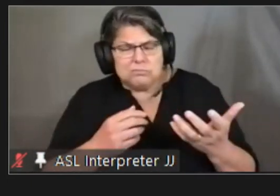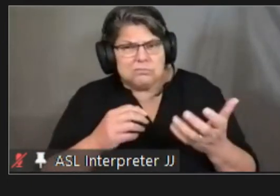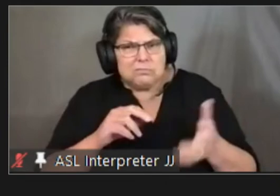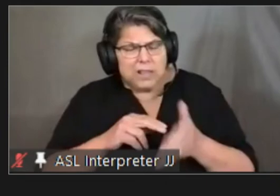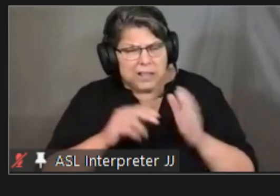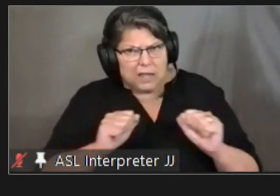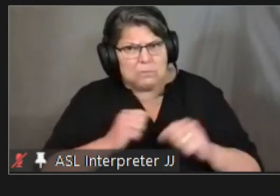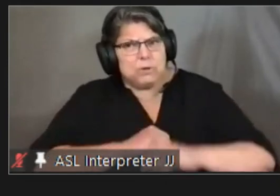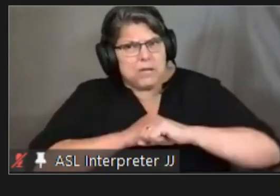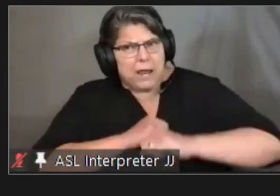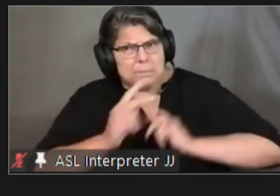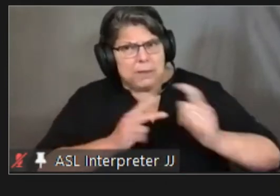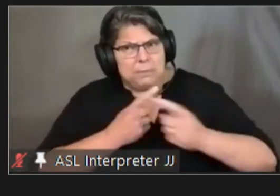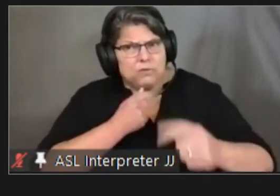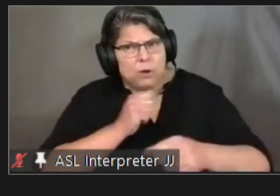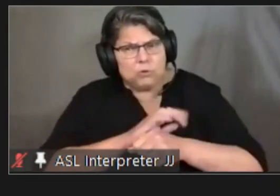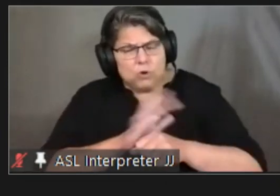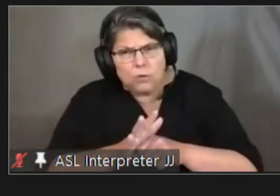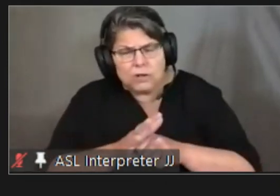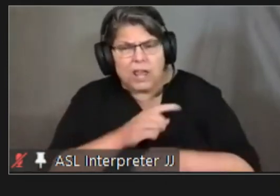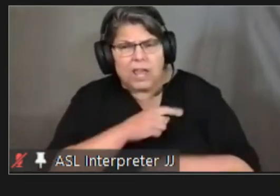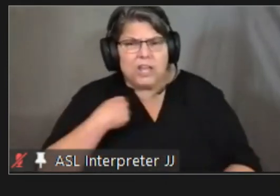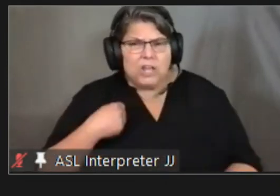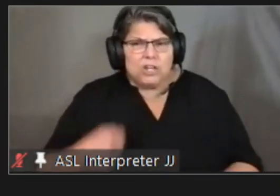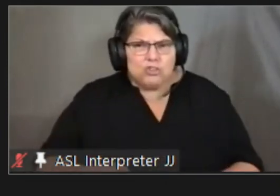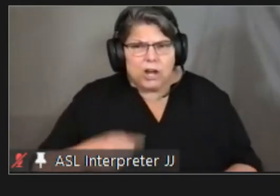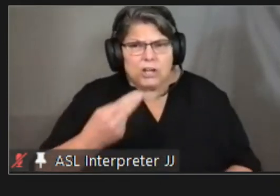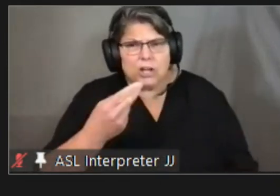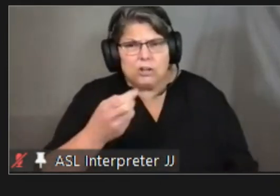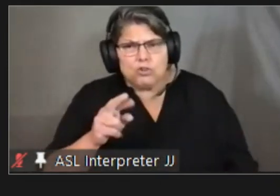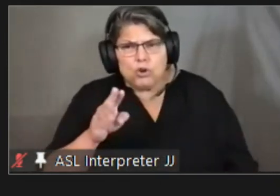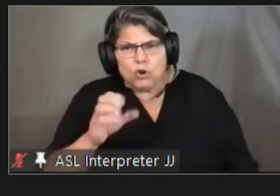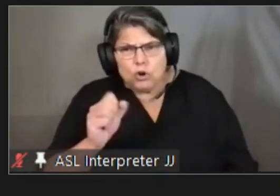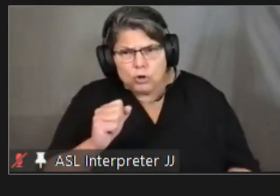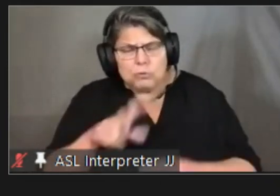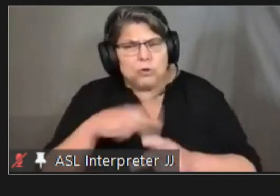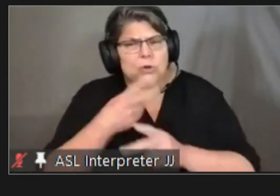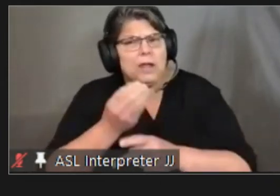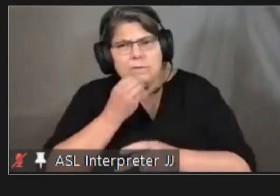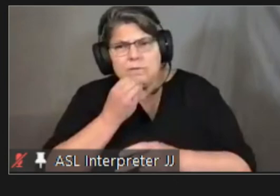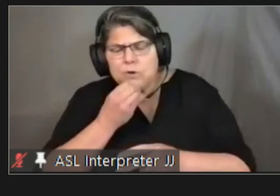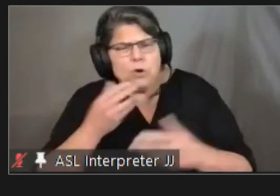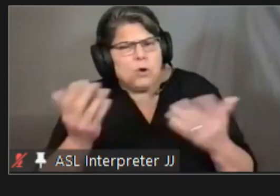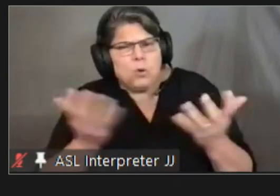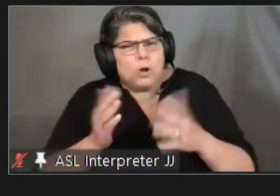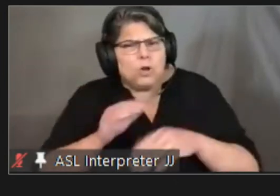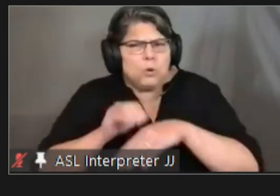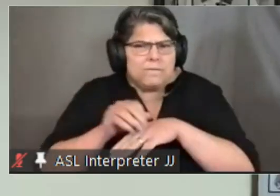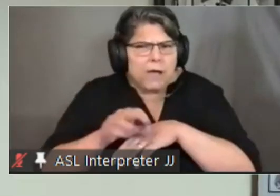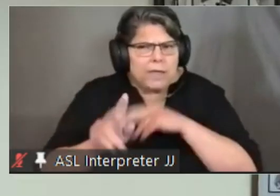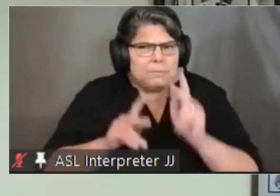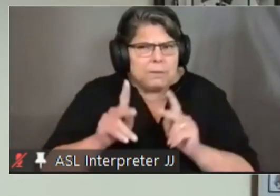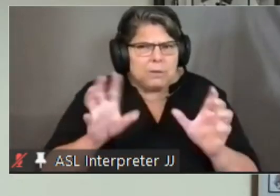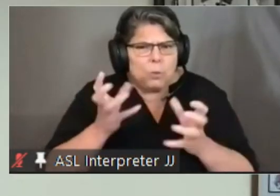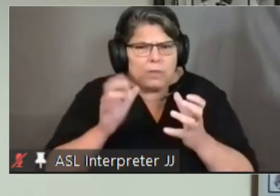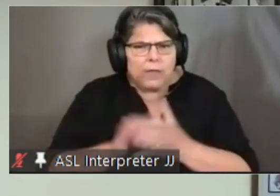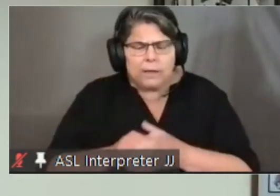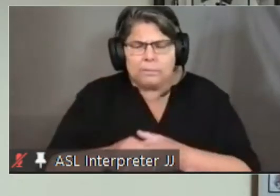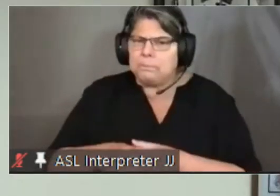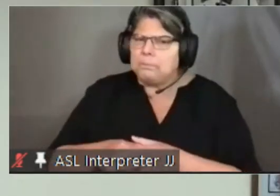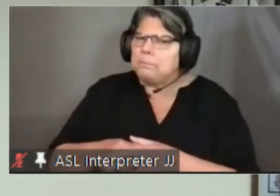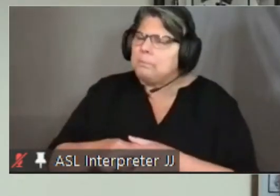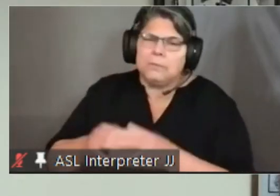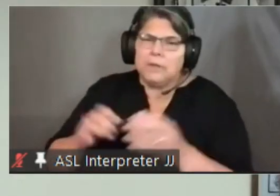diet or or anything like that what would you say about people who want to go that way none of those